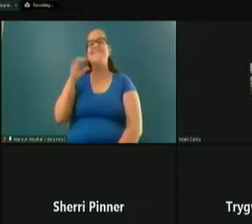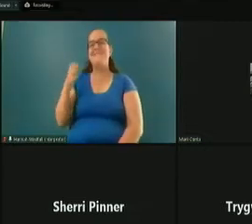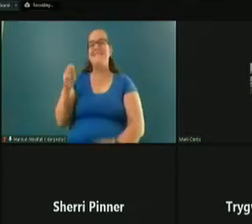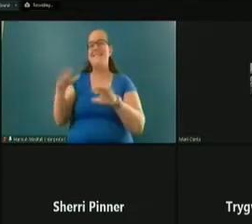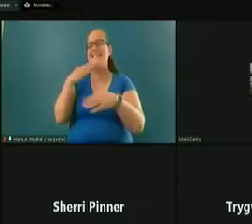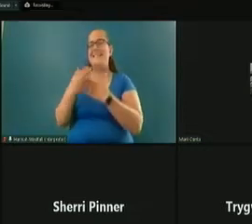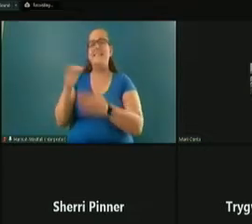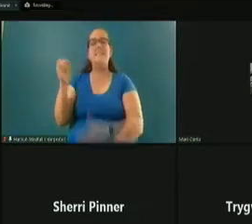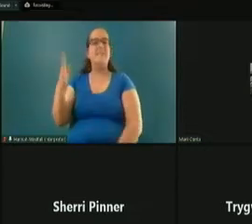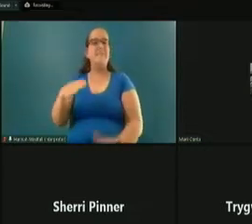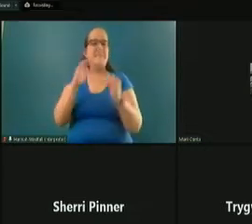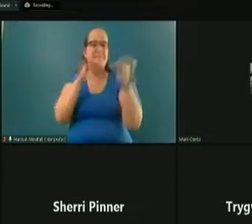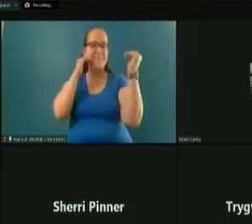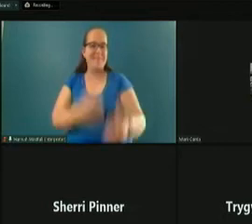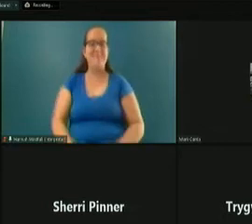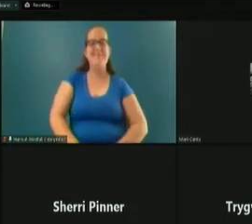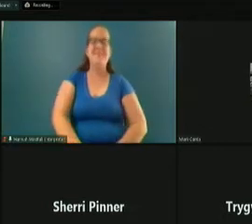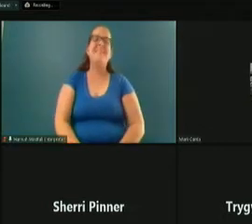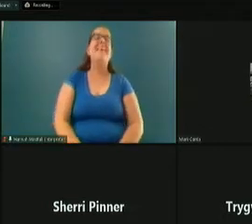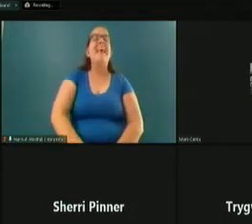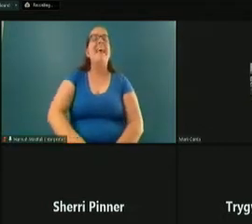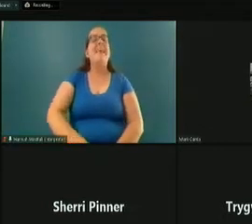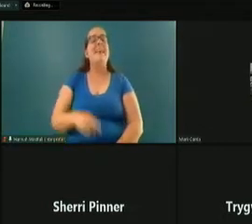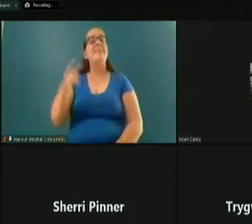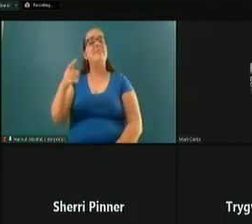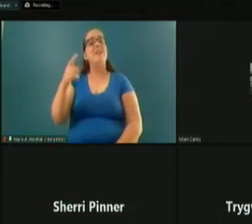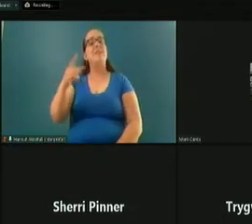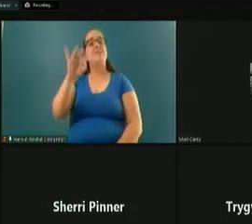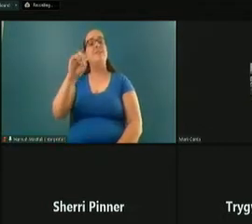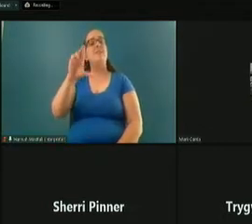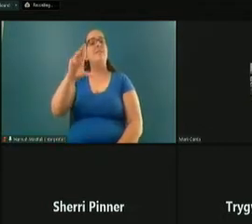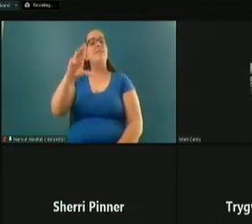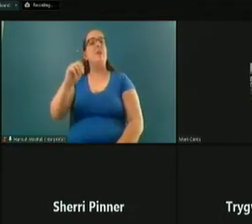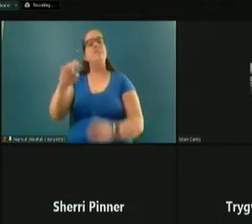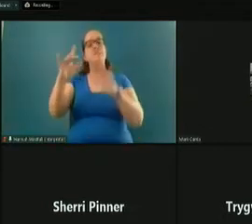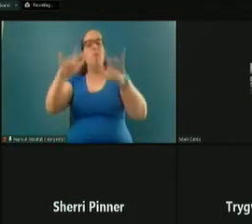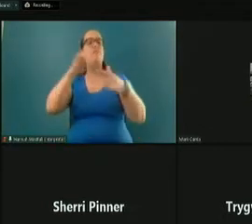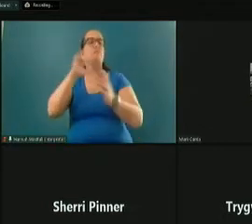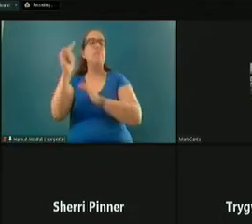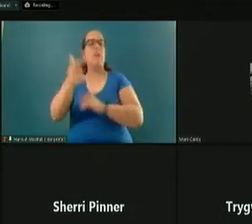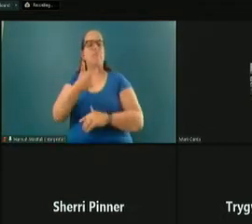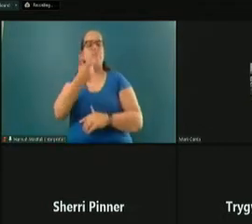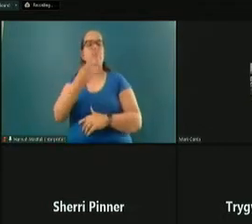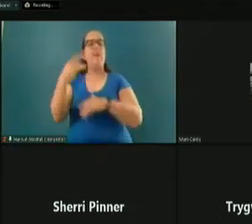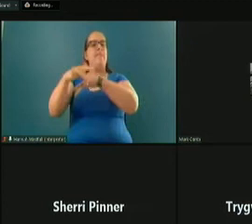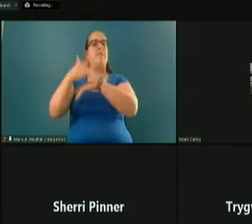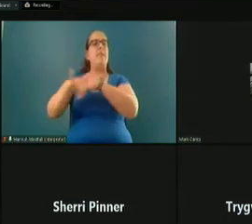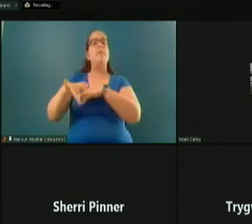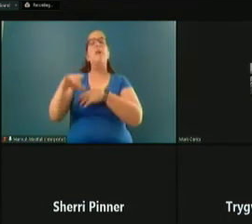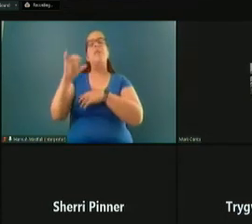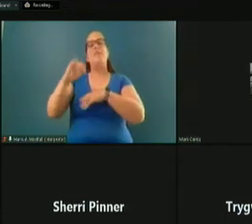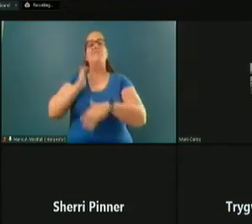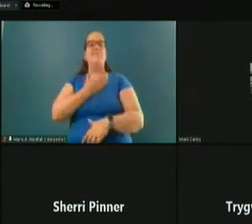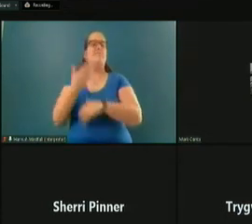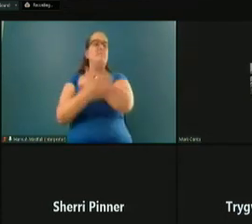good job with a big smile on her face there. This forum is recorded for later viewing as I mentioned and available on the county's social media channels